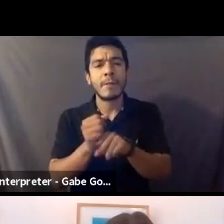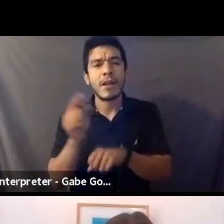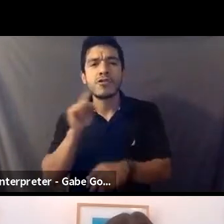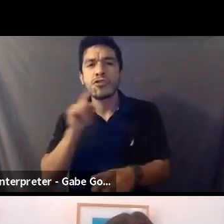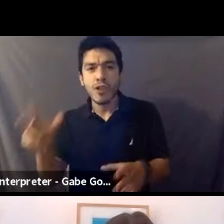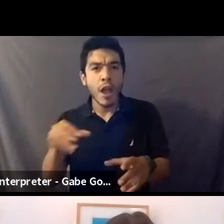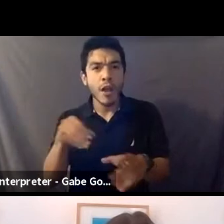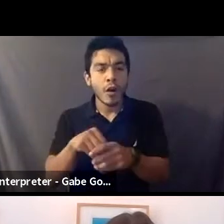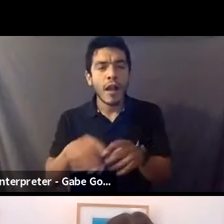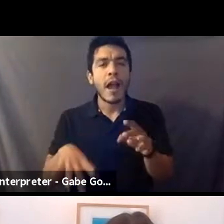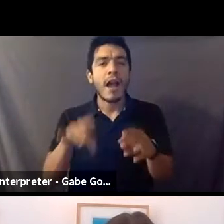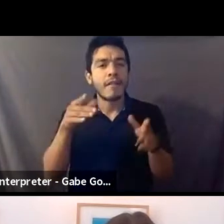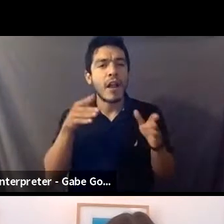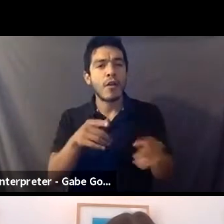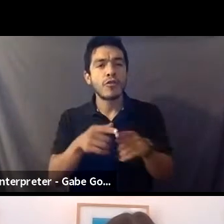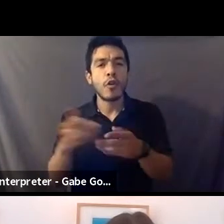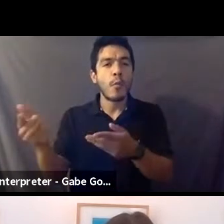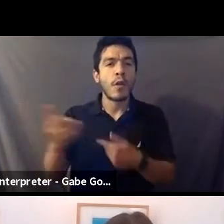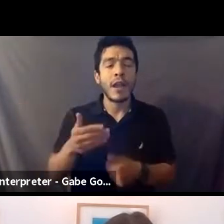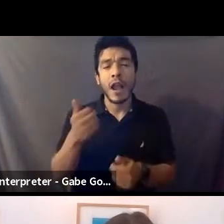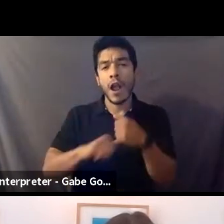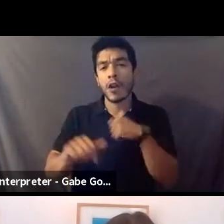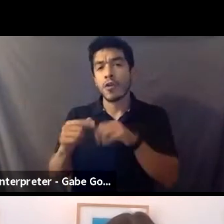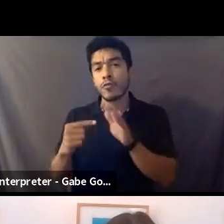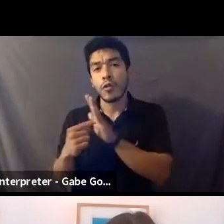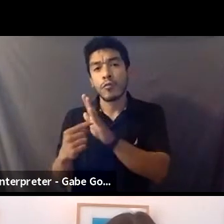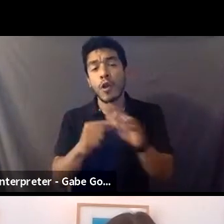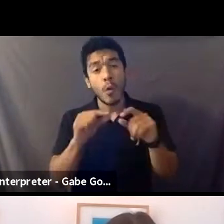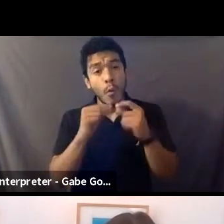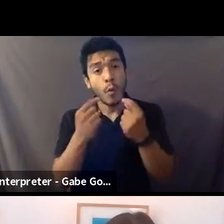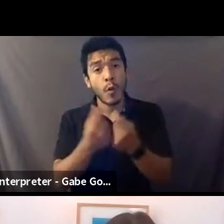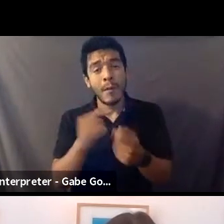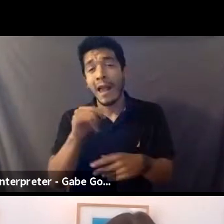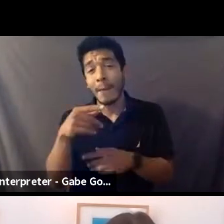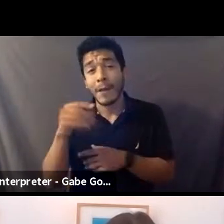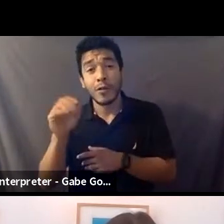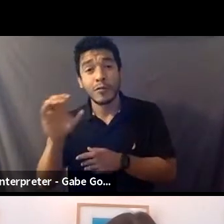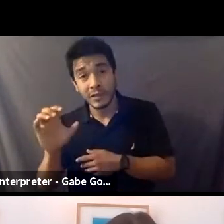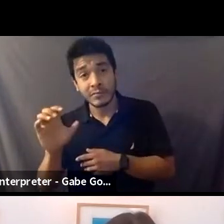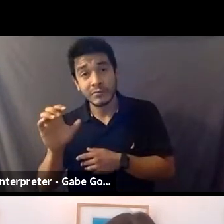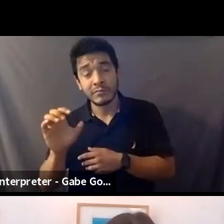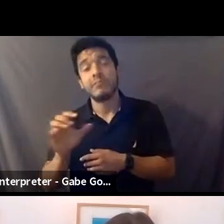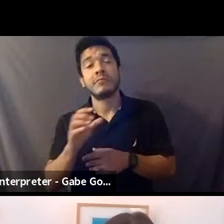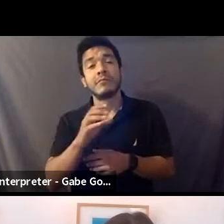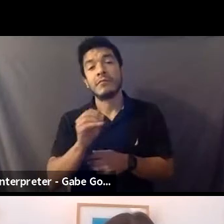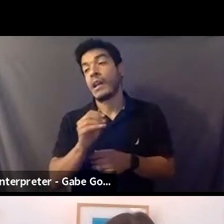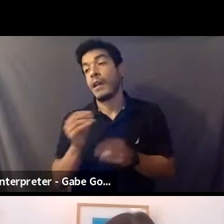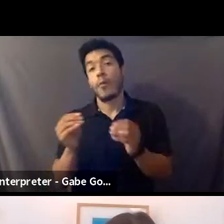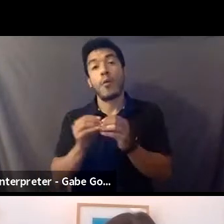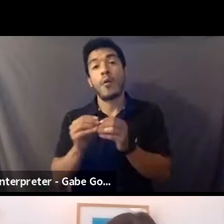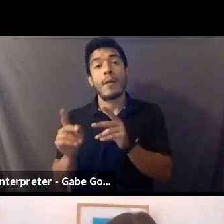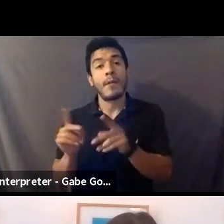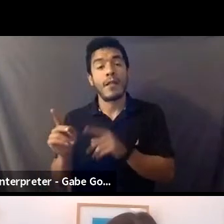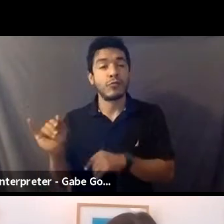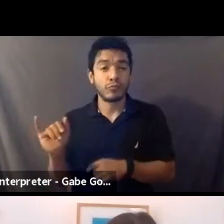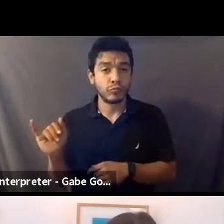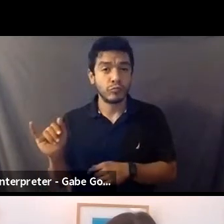finding ways to bring traditionally underrepresented folks, people of color, uh, among others. Right. Um,